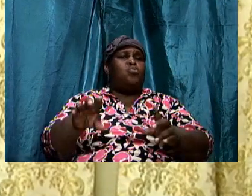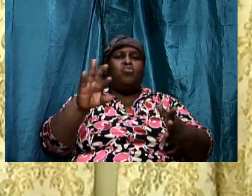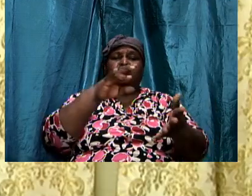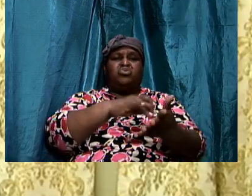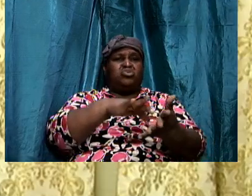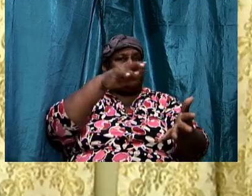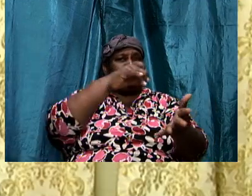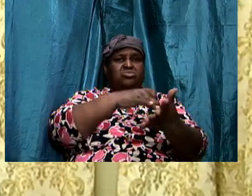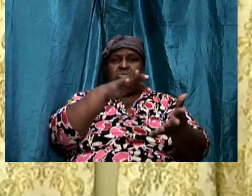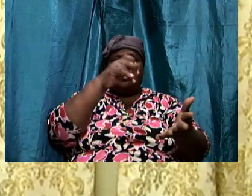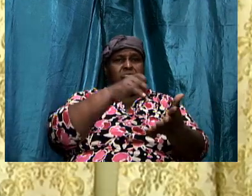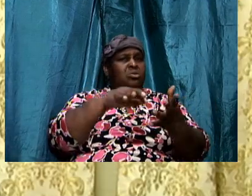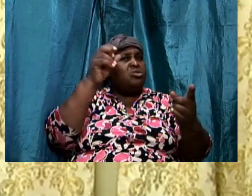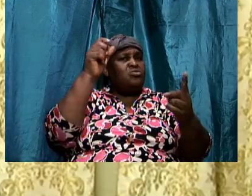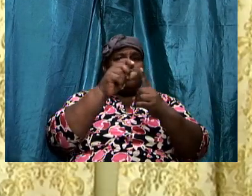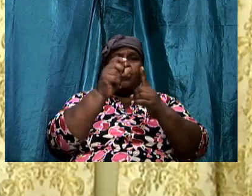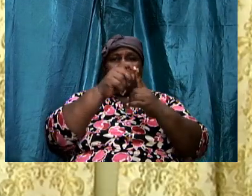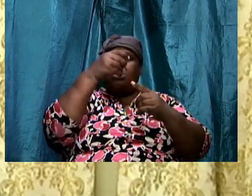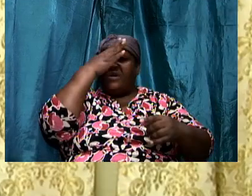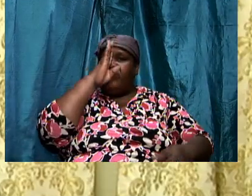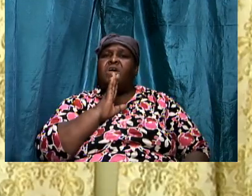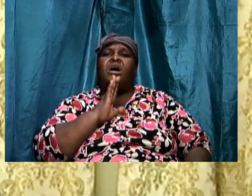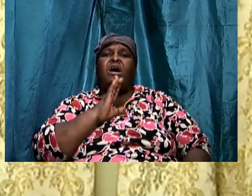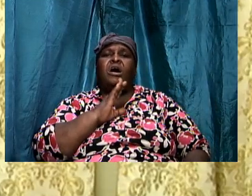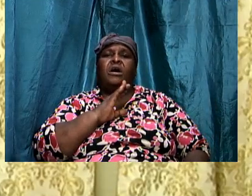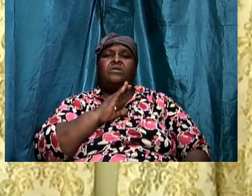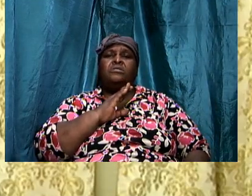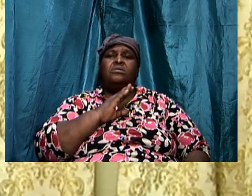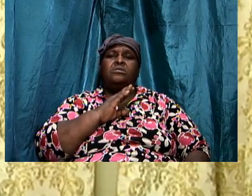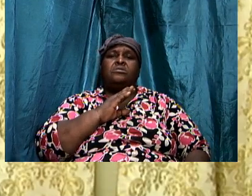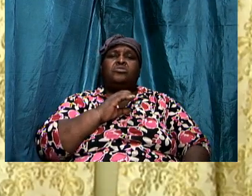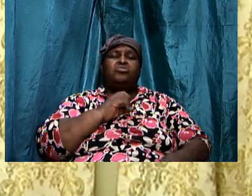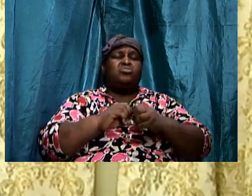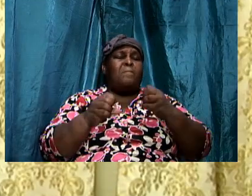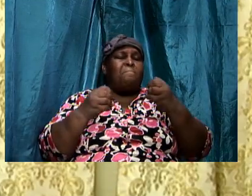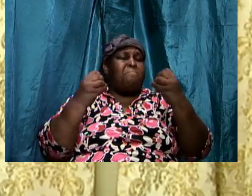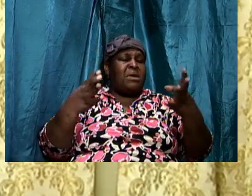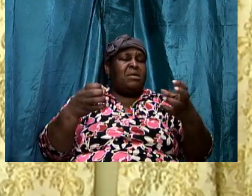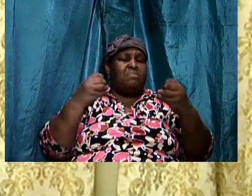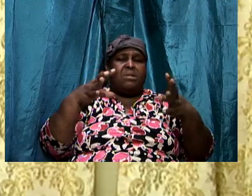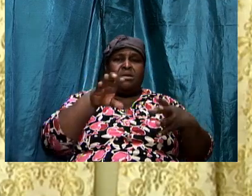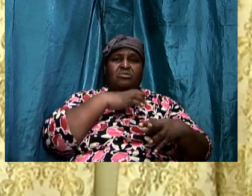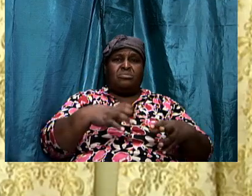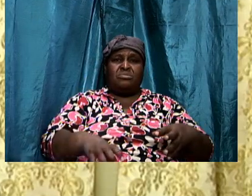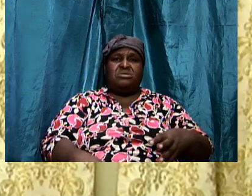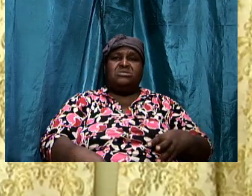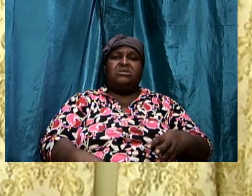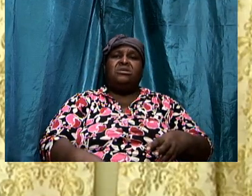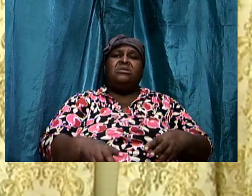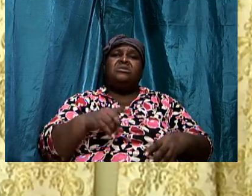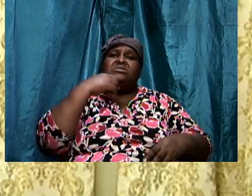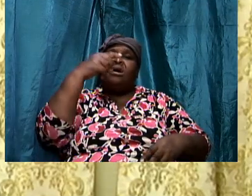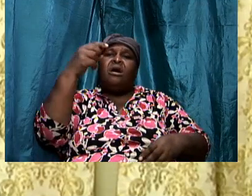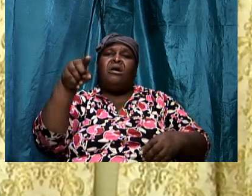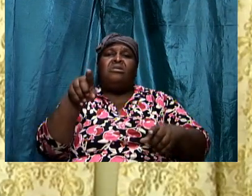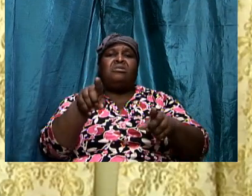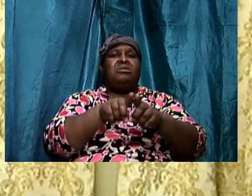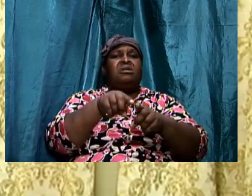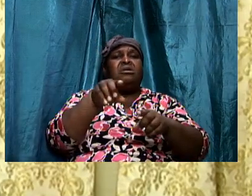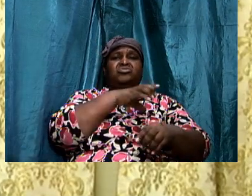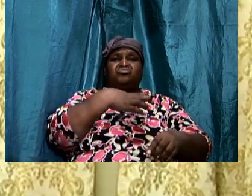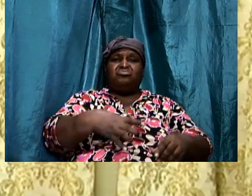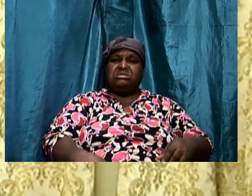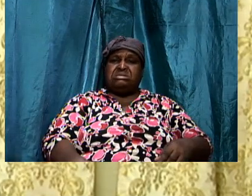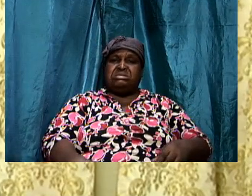God's people who are in warfare who are walking as Christians who are talking as Christians constantly